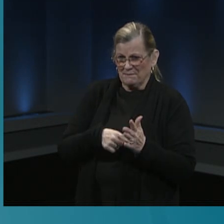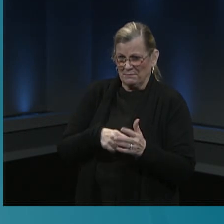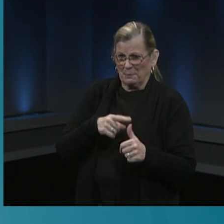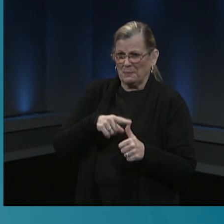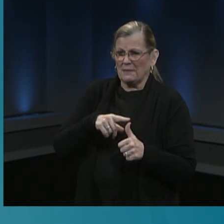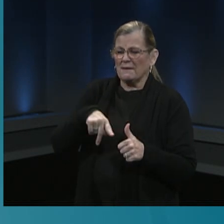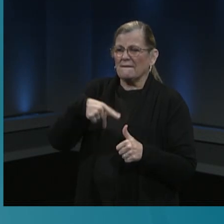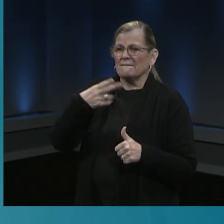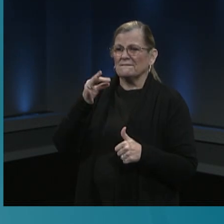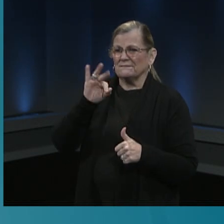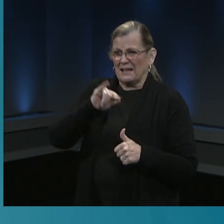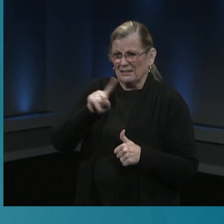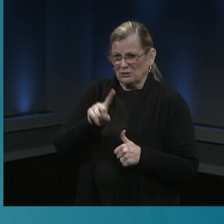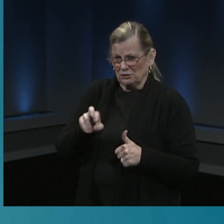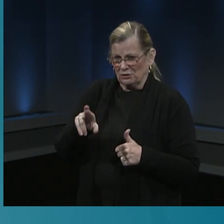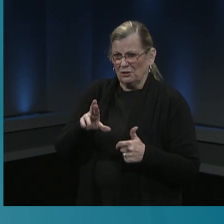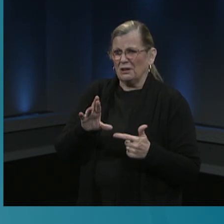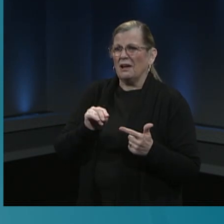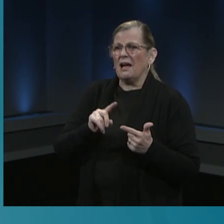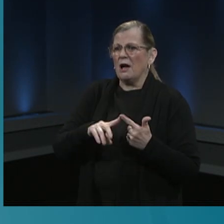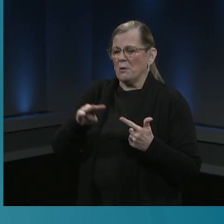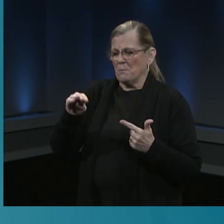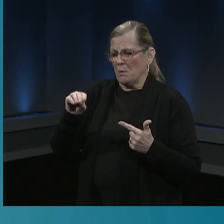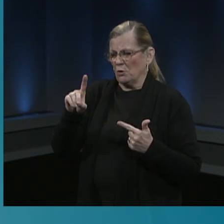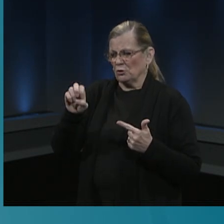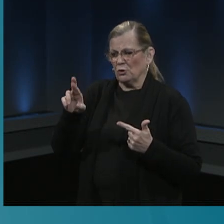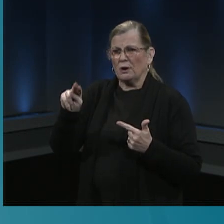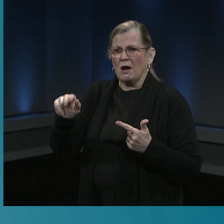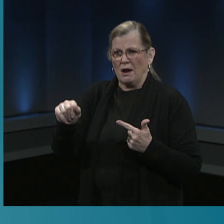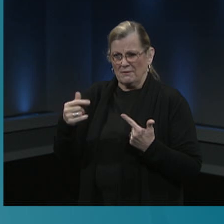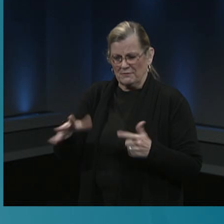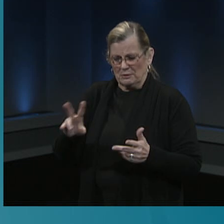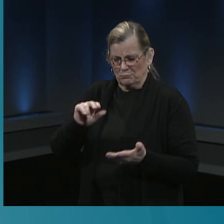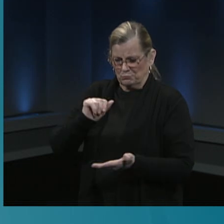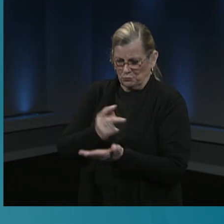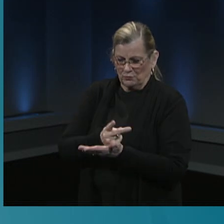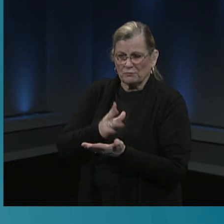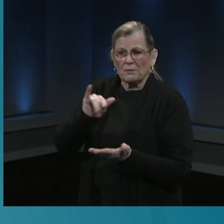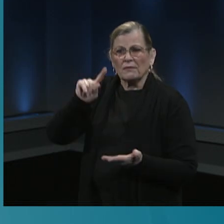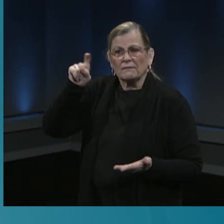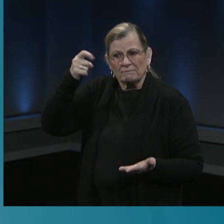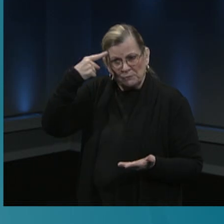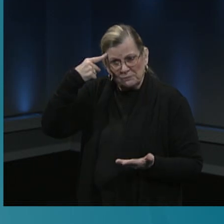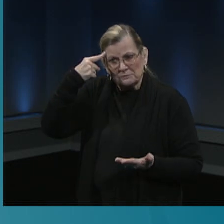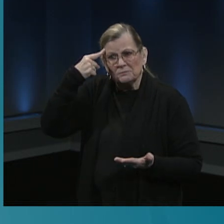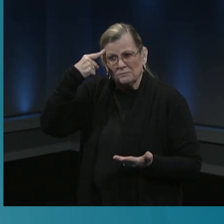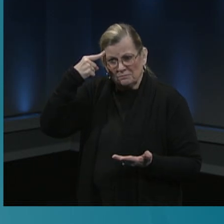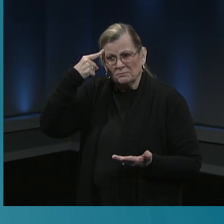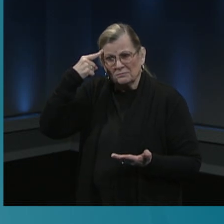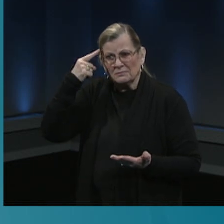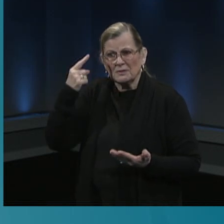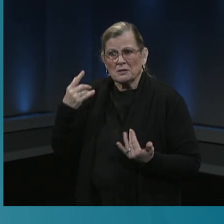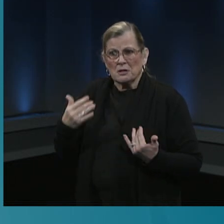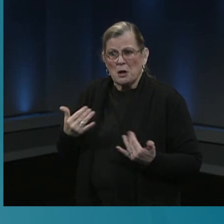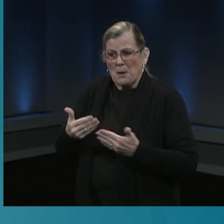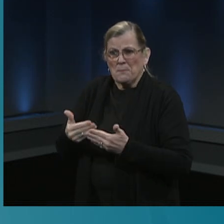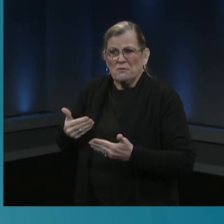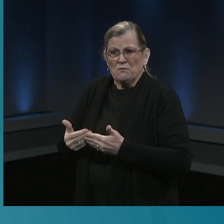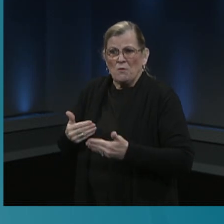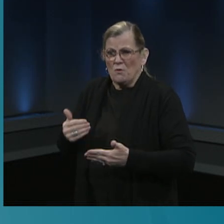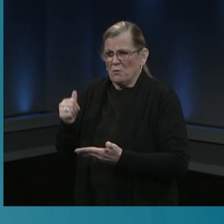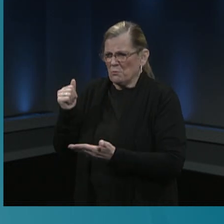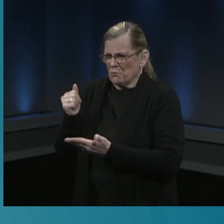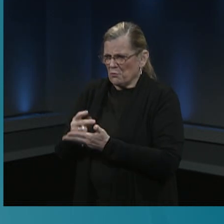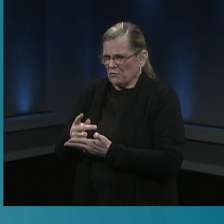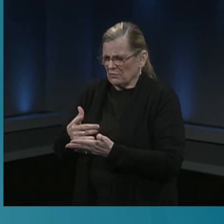one the the from Pfizer the of these vaccines, before it was authorized, was studied in over 30